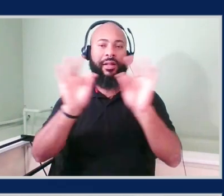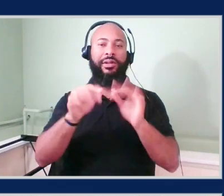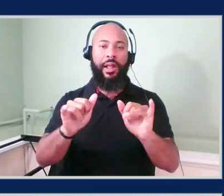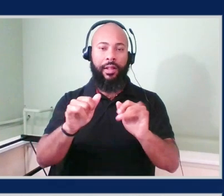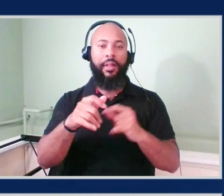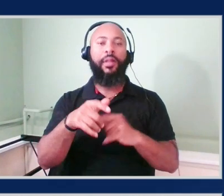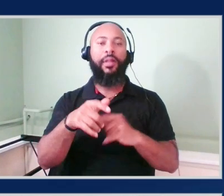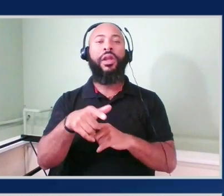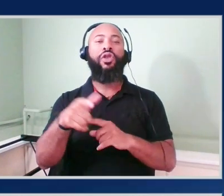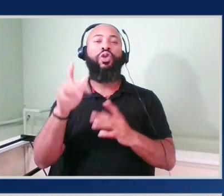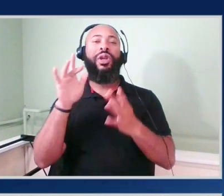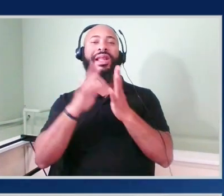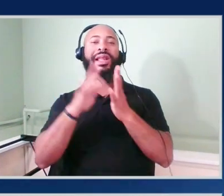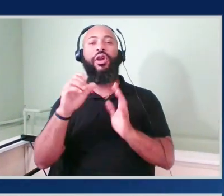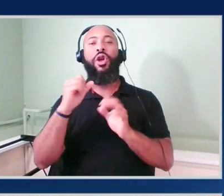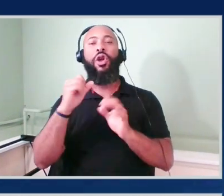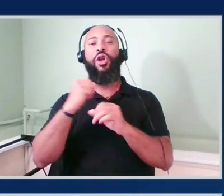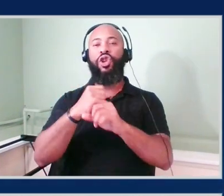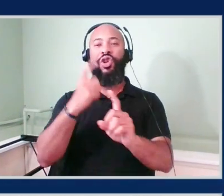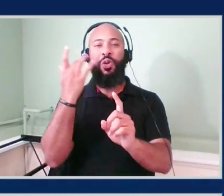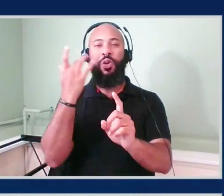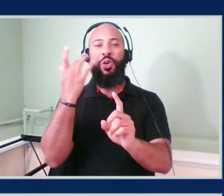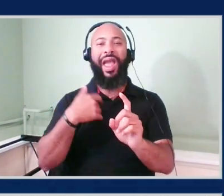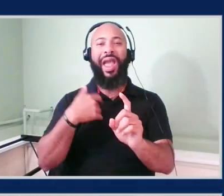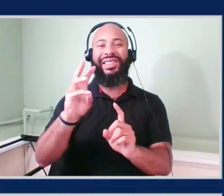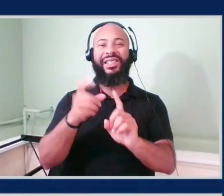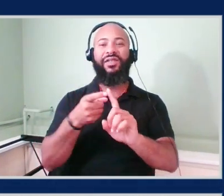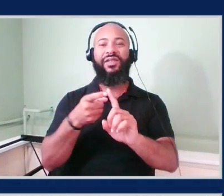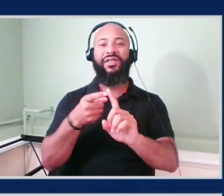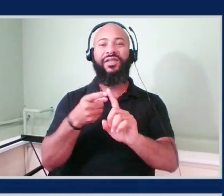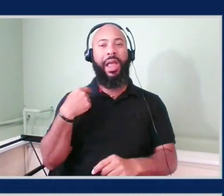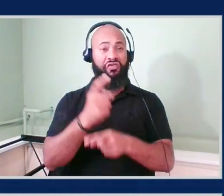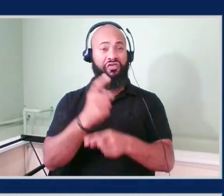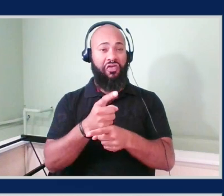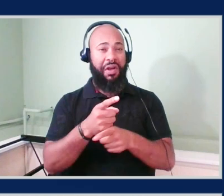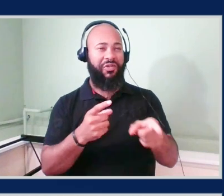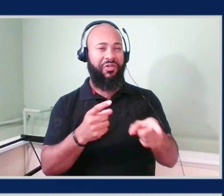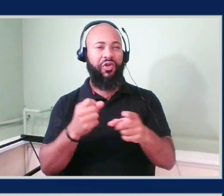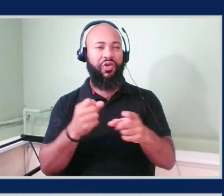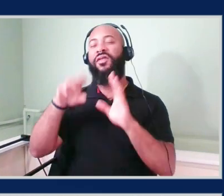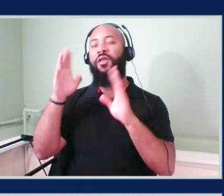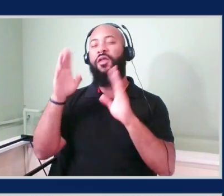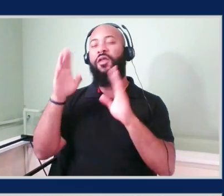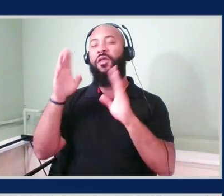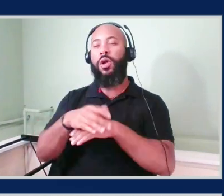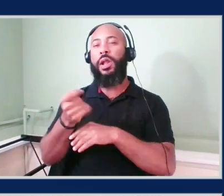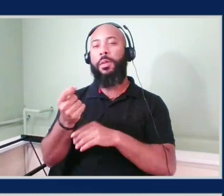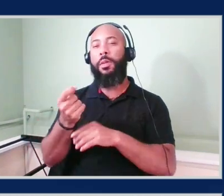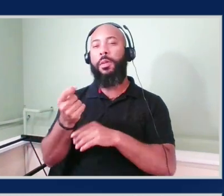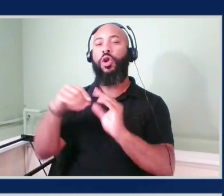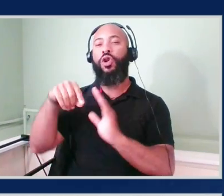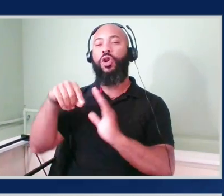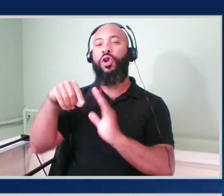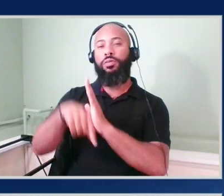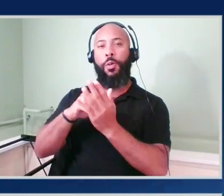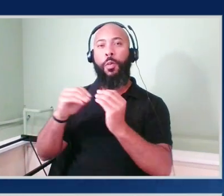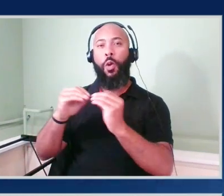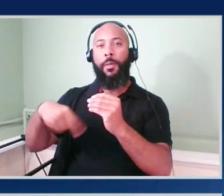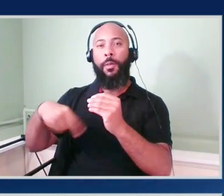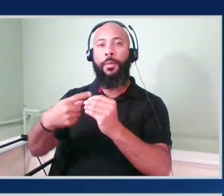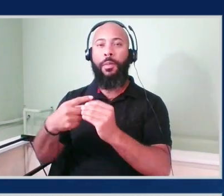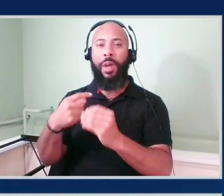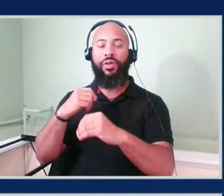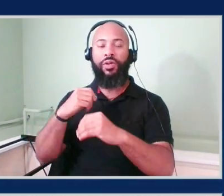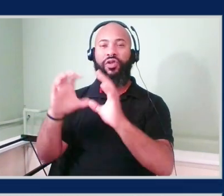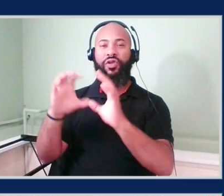six from the past, right? Yep. But let's focus more on where people can go to learn about this certification which is just the main